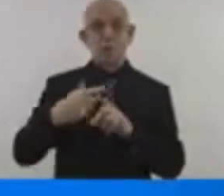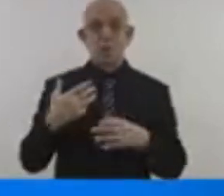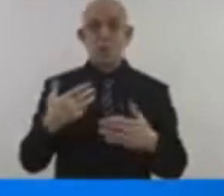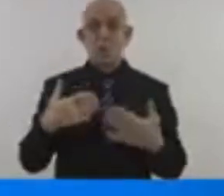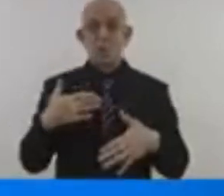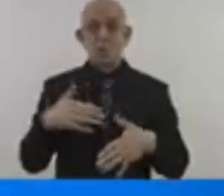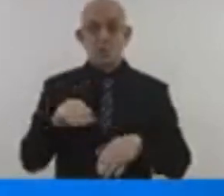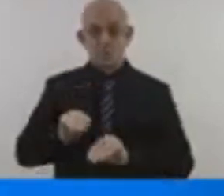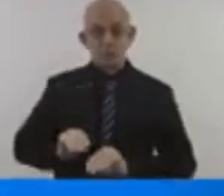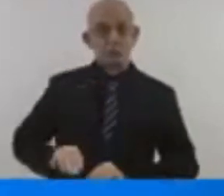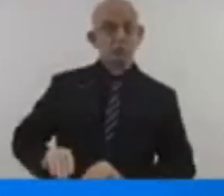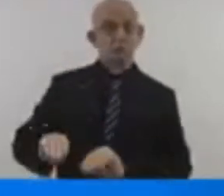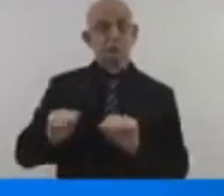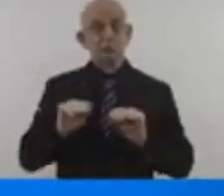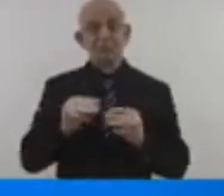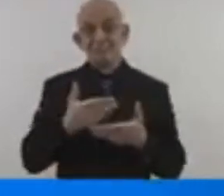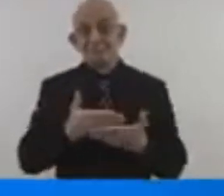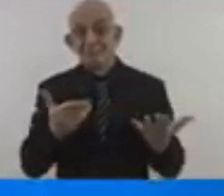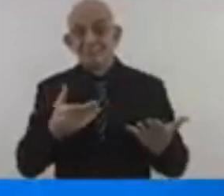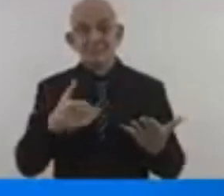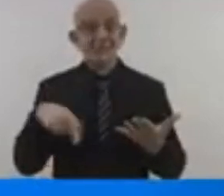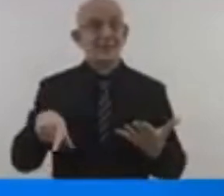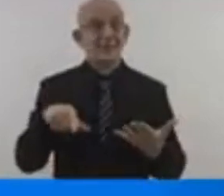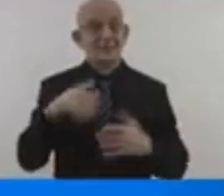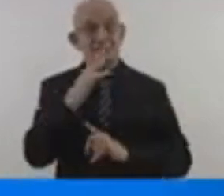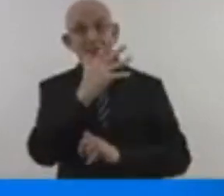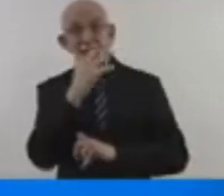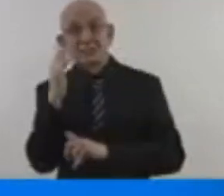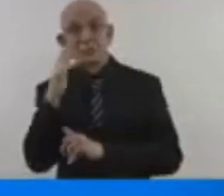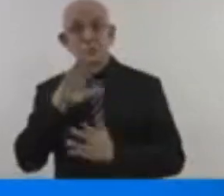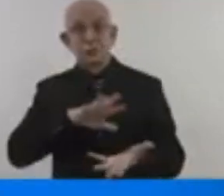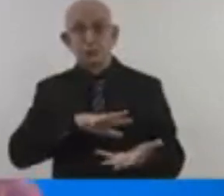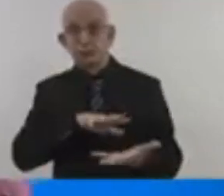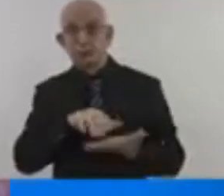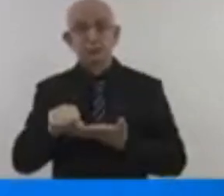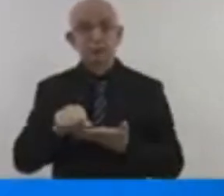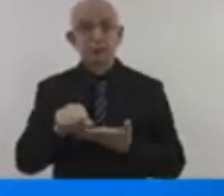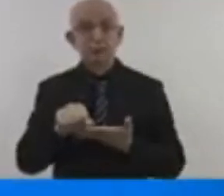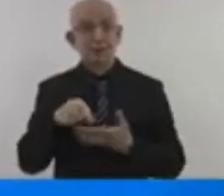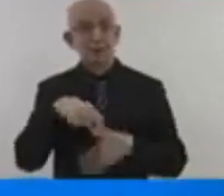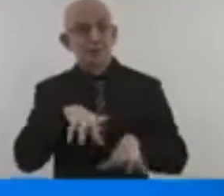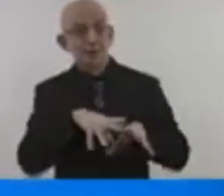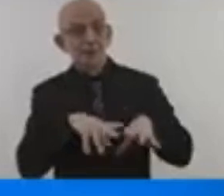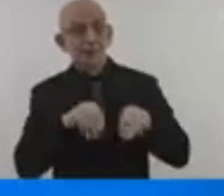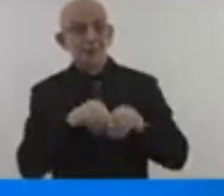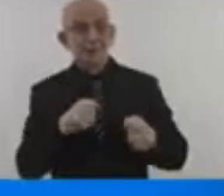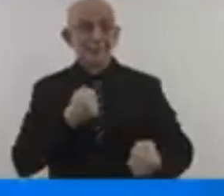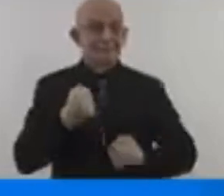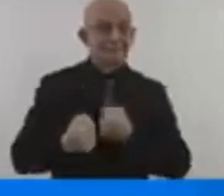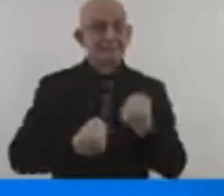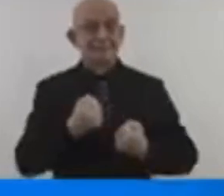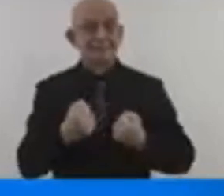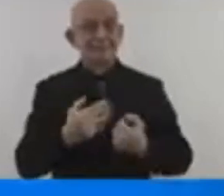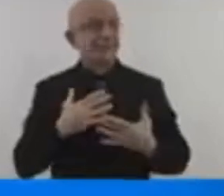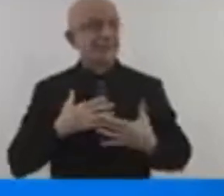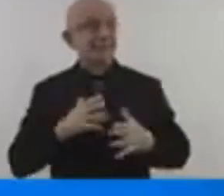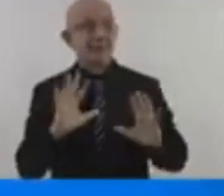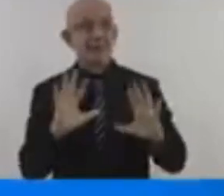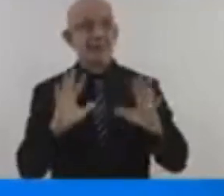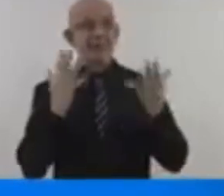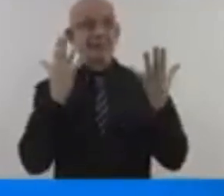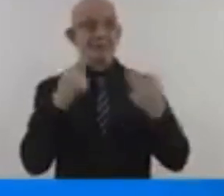destroyed in sweltering seas. Workers and pilgrims collapsing in unsufferable heat.